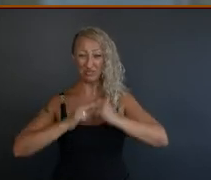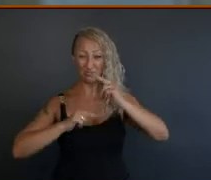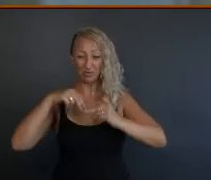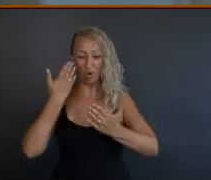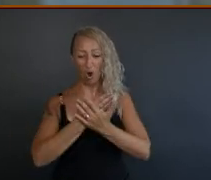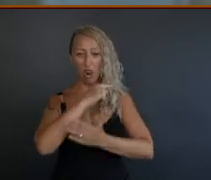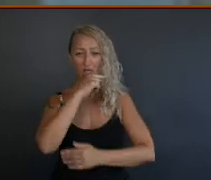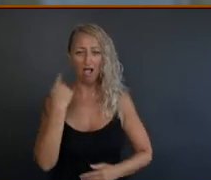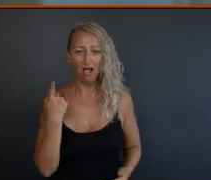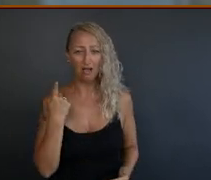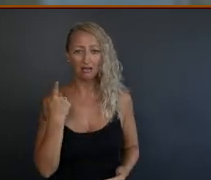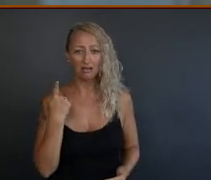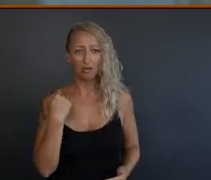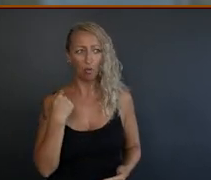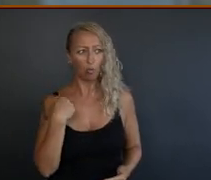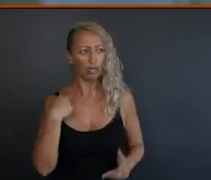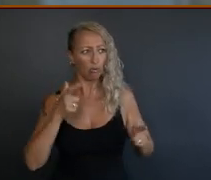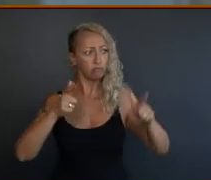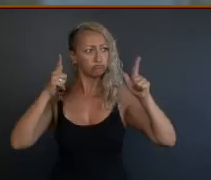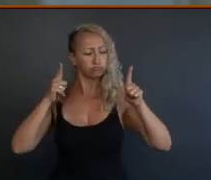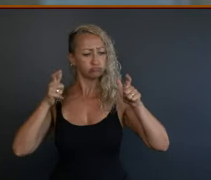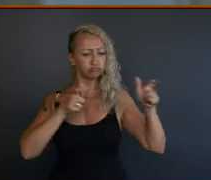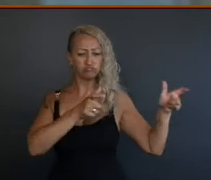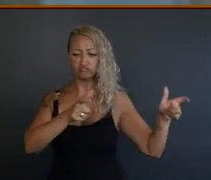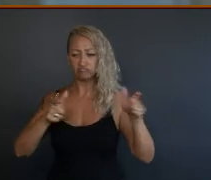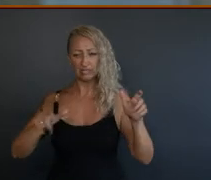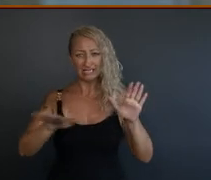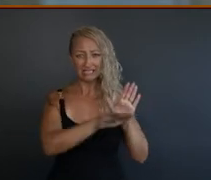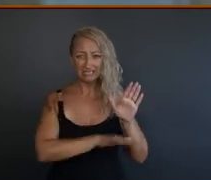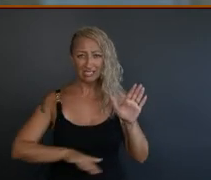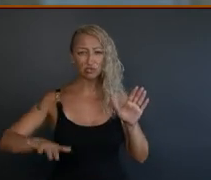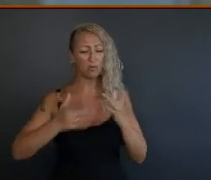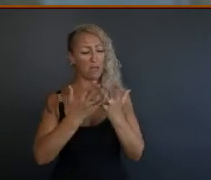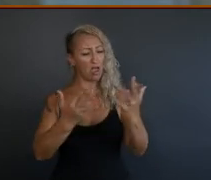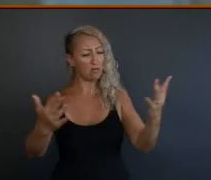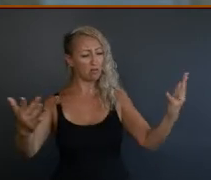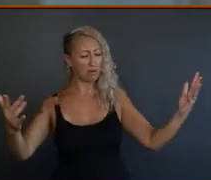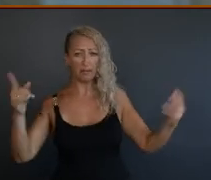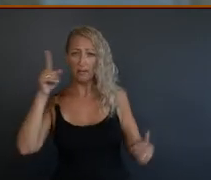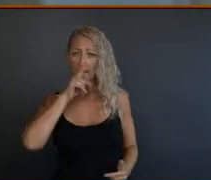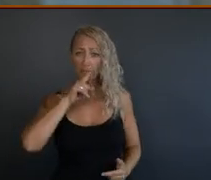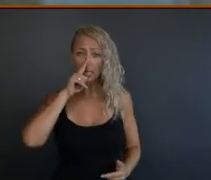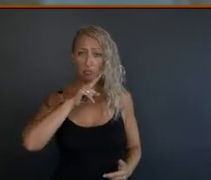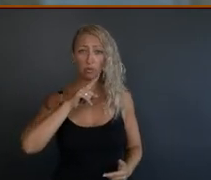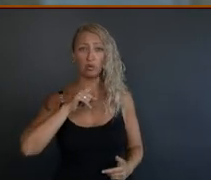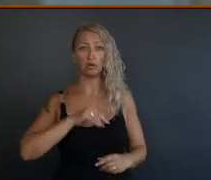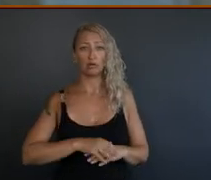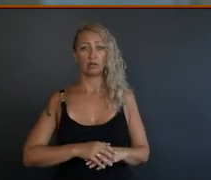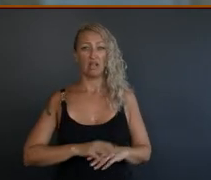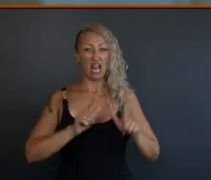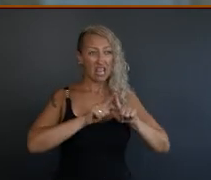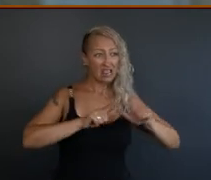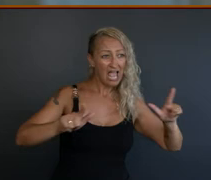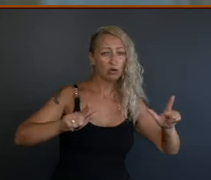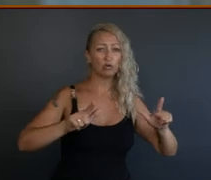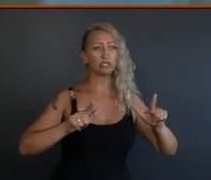Yeah. And at the end of the day, we were sovereign nations, you know, multiple nations, you know, 500. Then we go from language groups